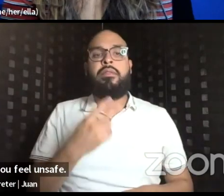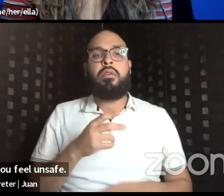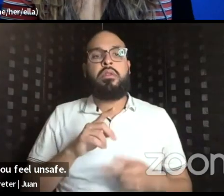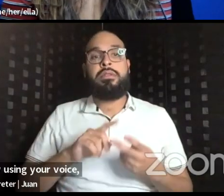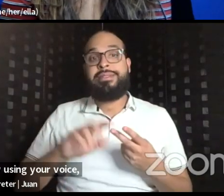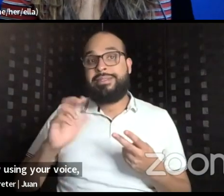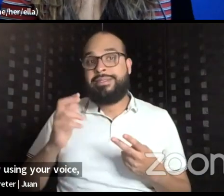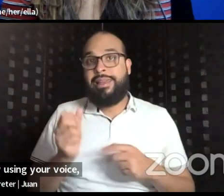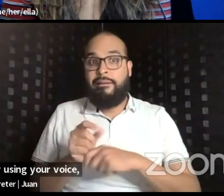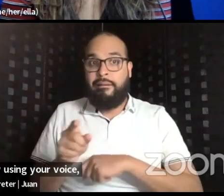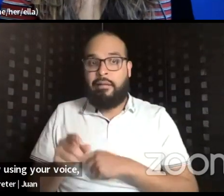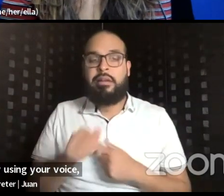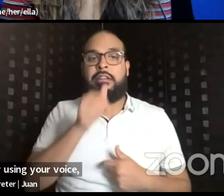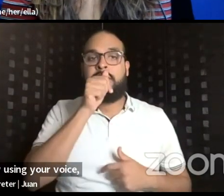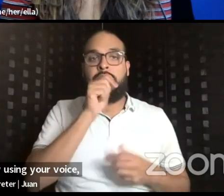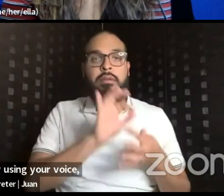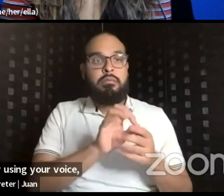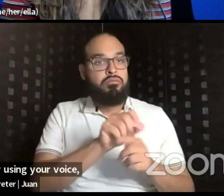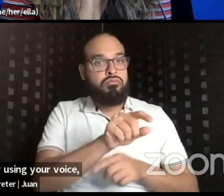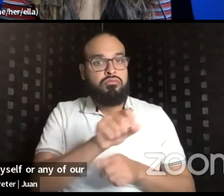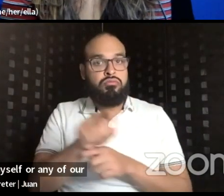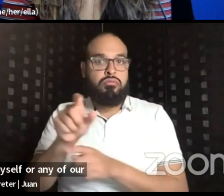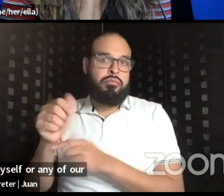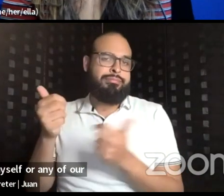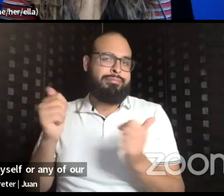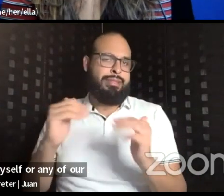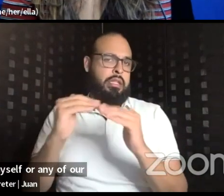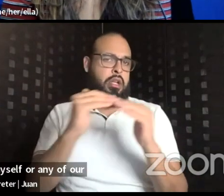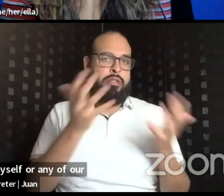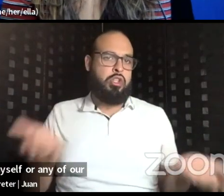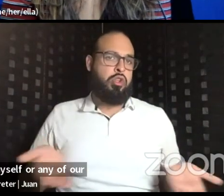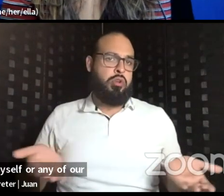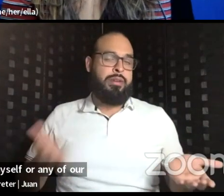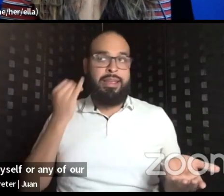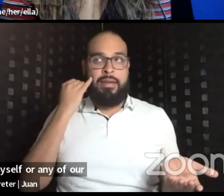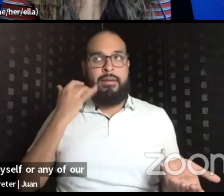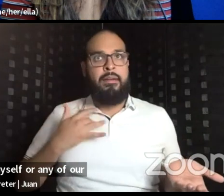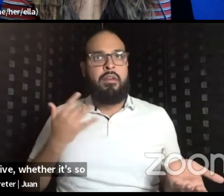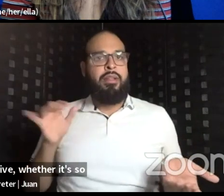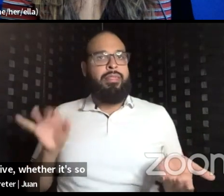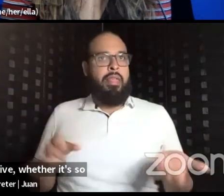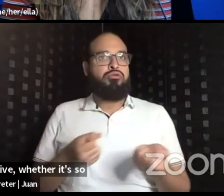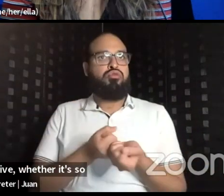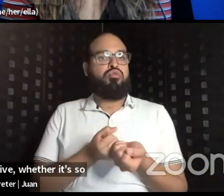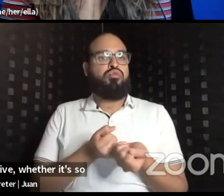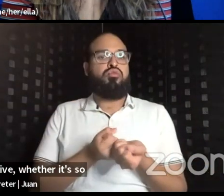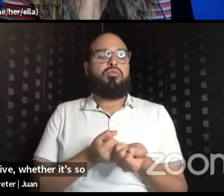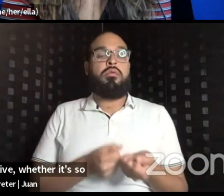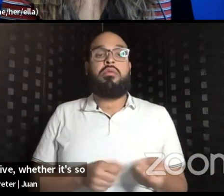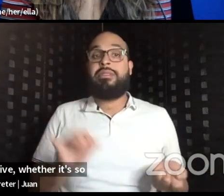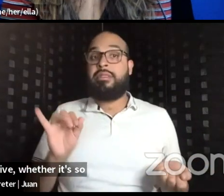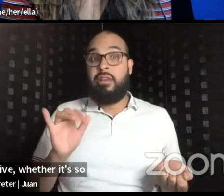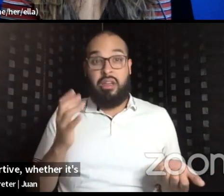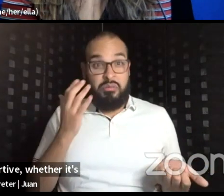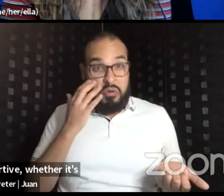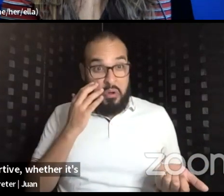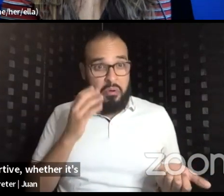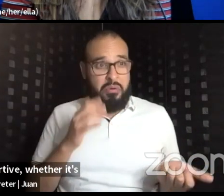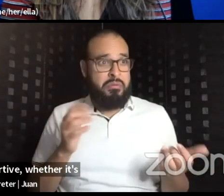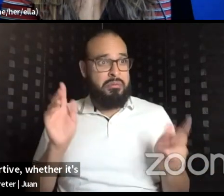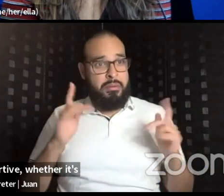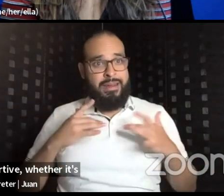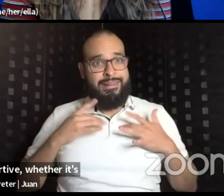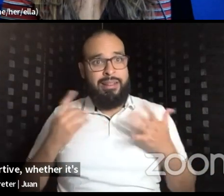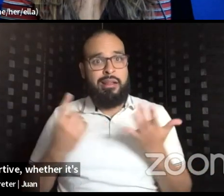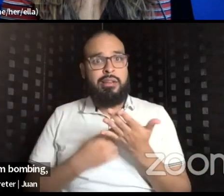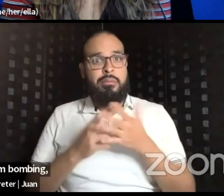myself or any of our colleagues, if that feels most supportive. Whether it's something as obvious as zoom bombing or aggressions that